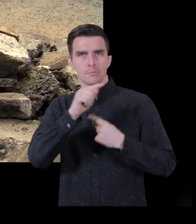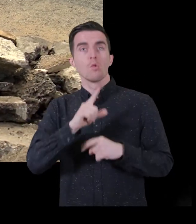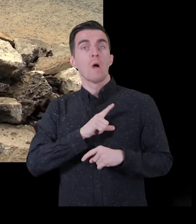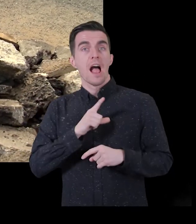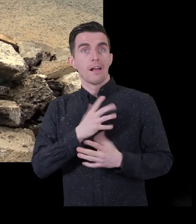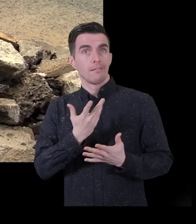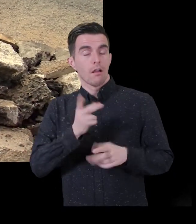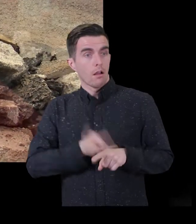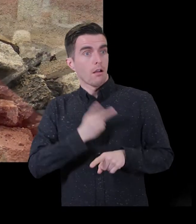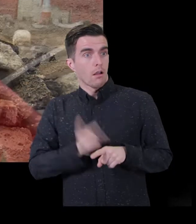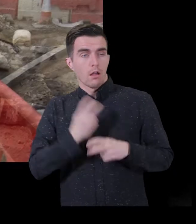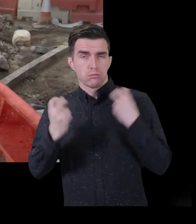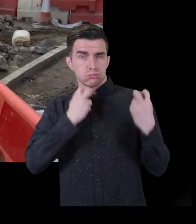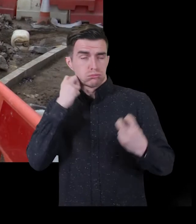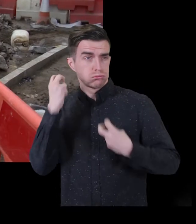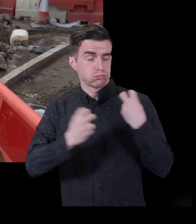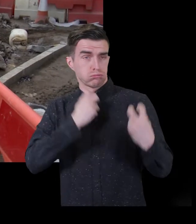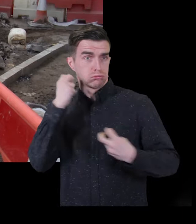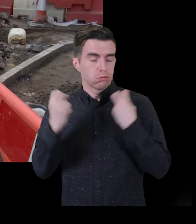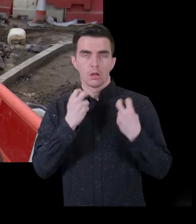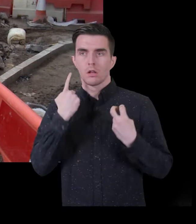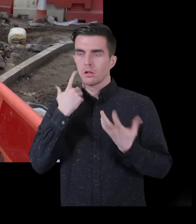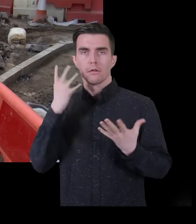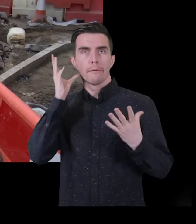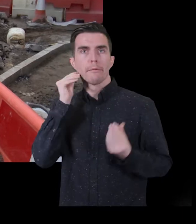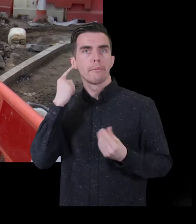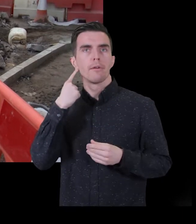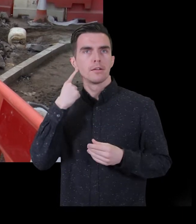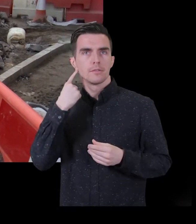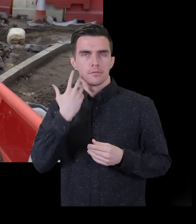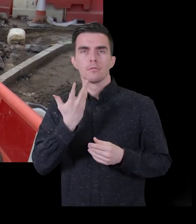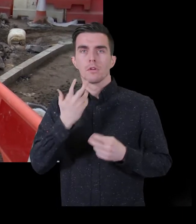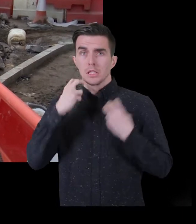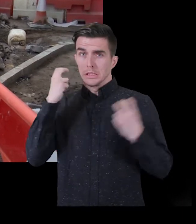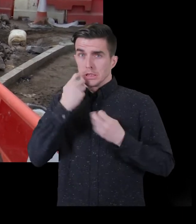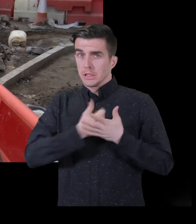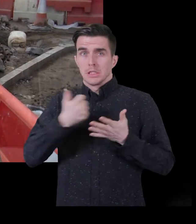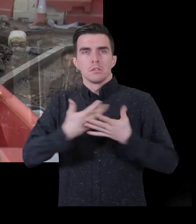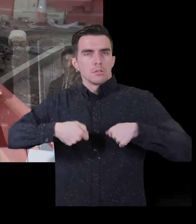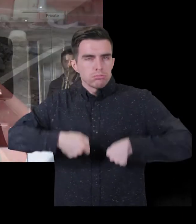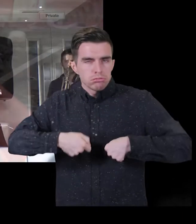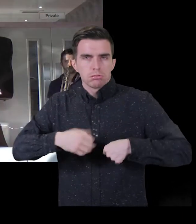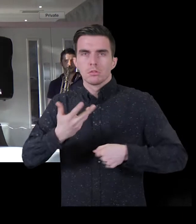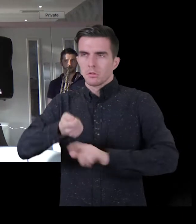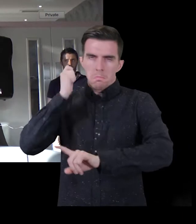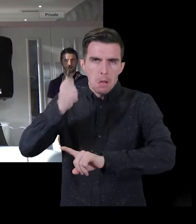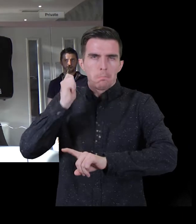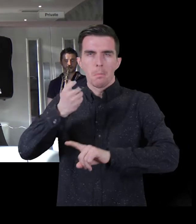damage to the ear from repeated exposure to loud noises over time, such as pneumatic drills or compressed air hammers.